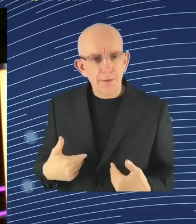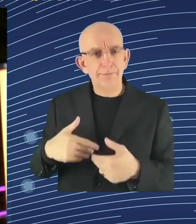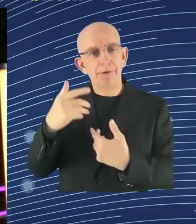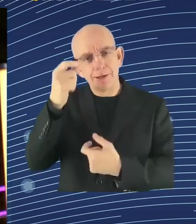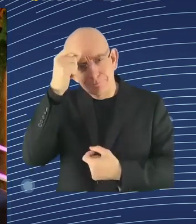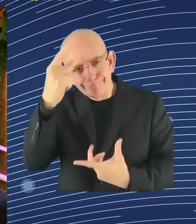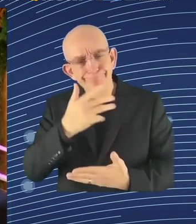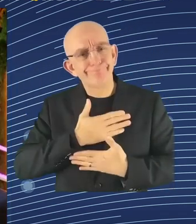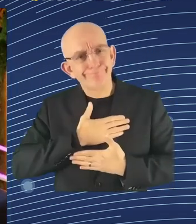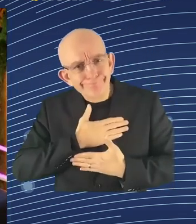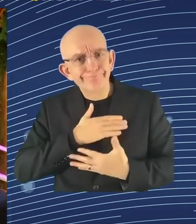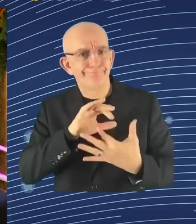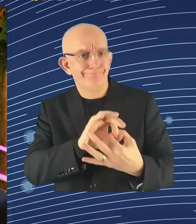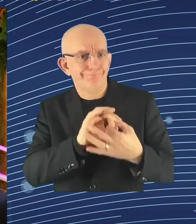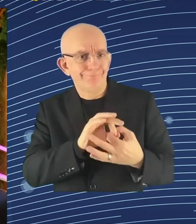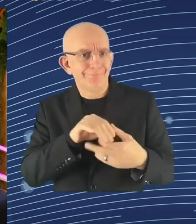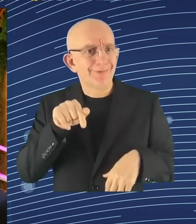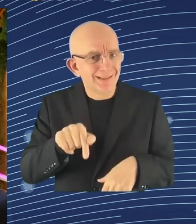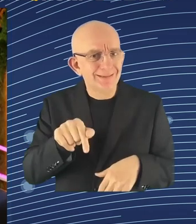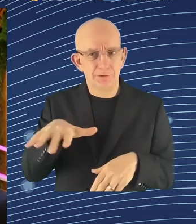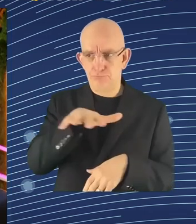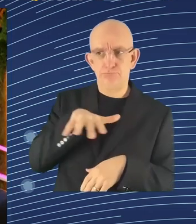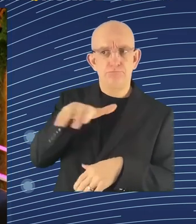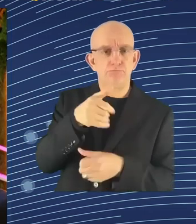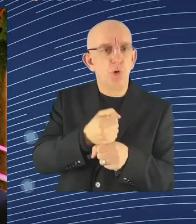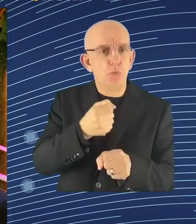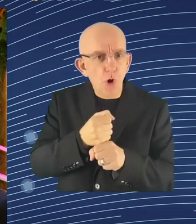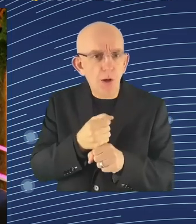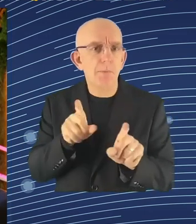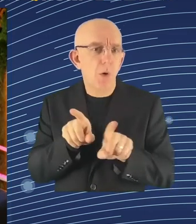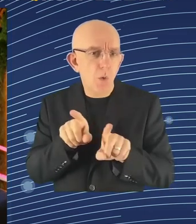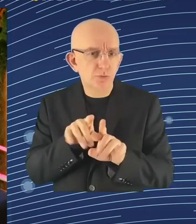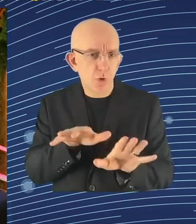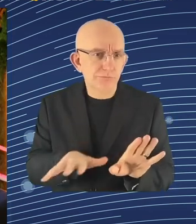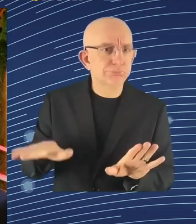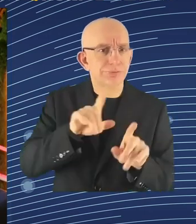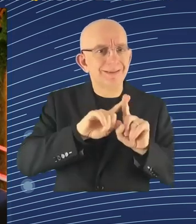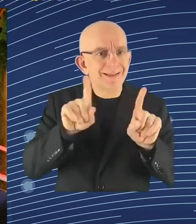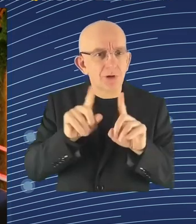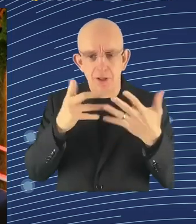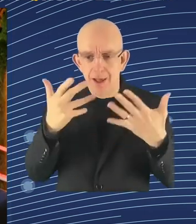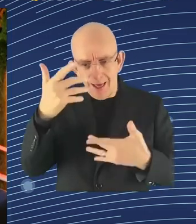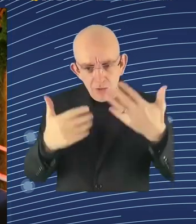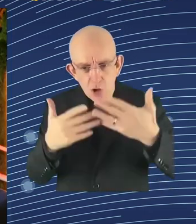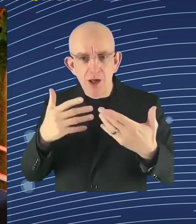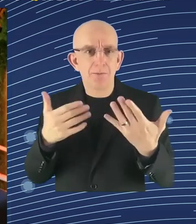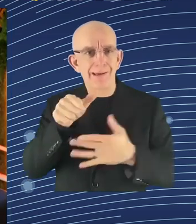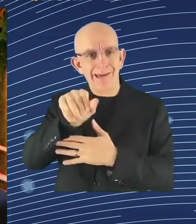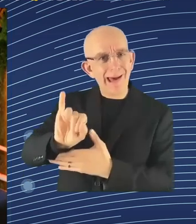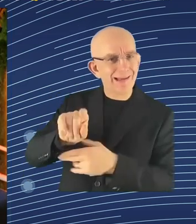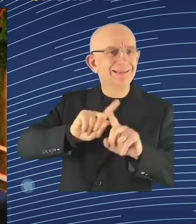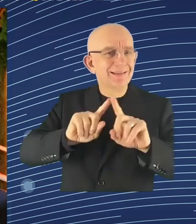issue. Am I right to say, Mr. Commissioner, that this human in control principle is the idea of letting as many sensitive